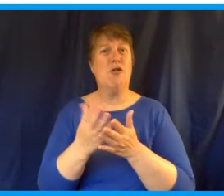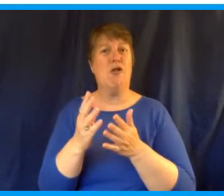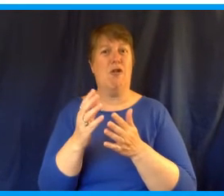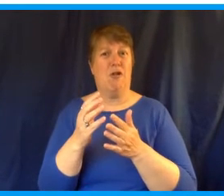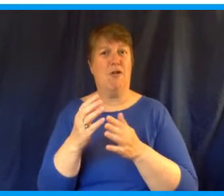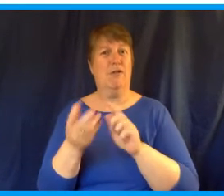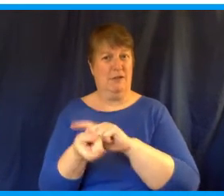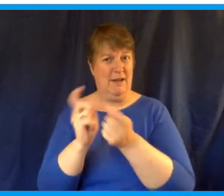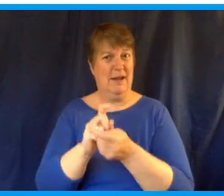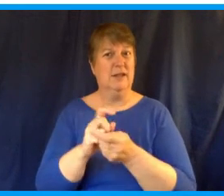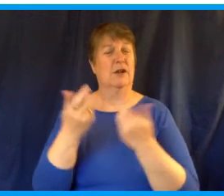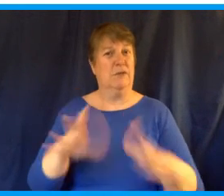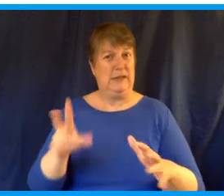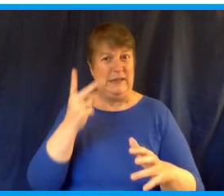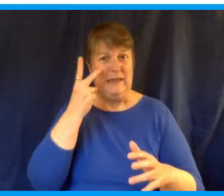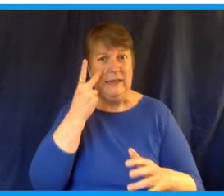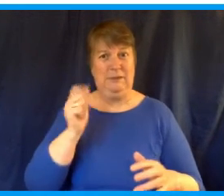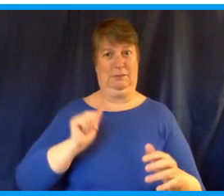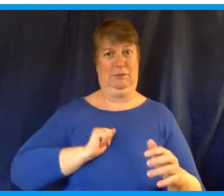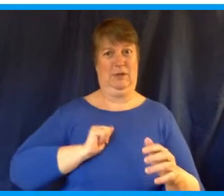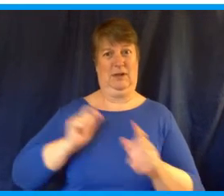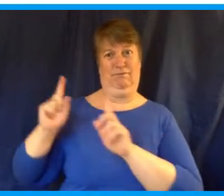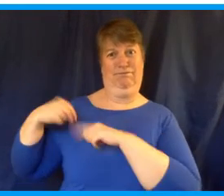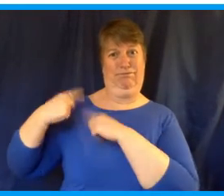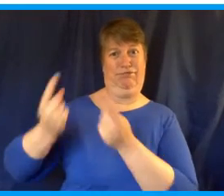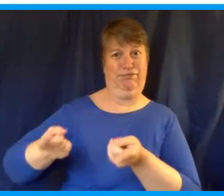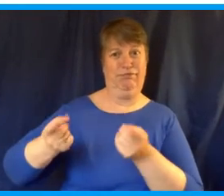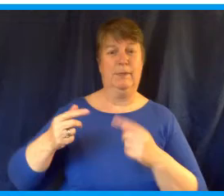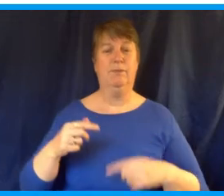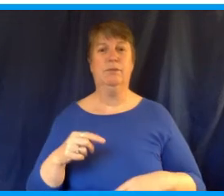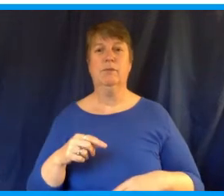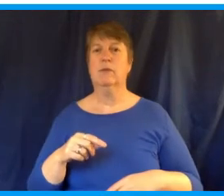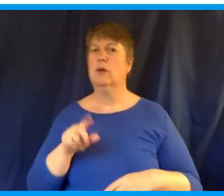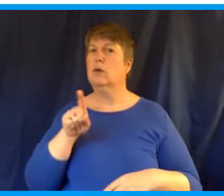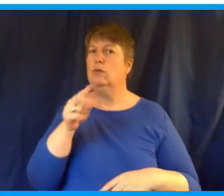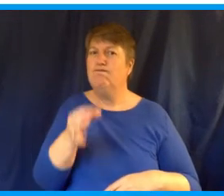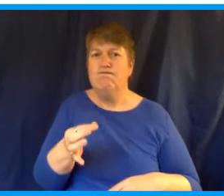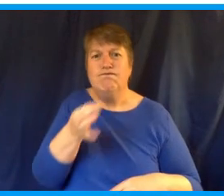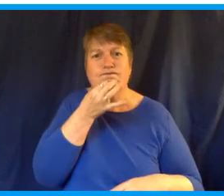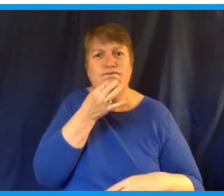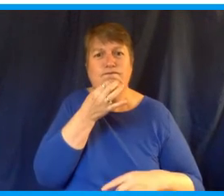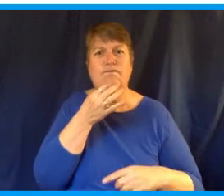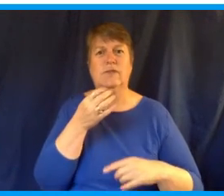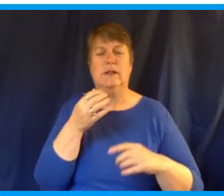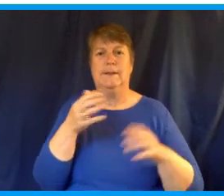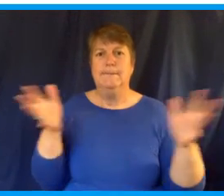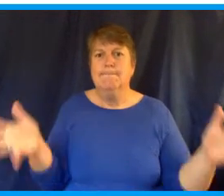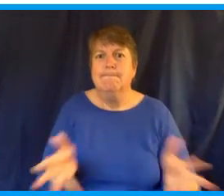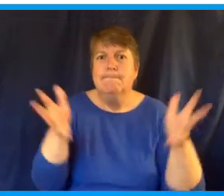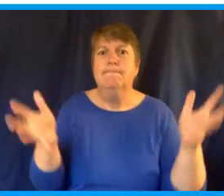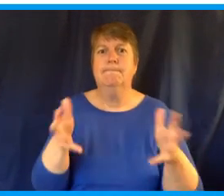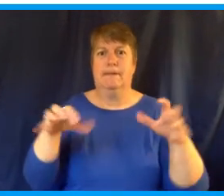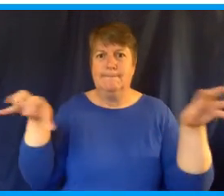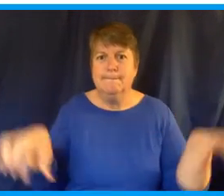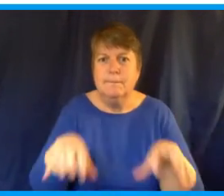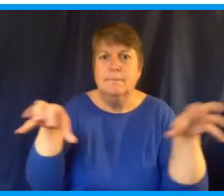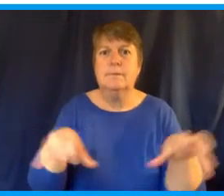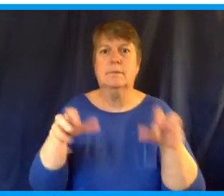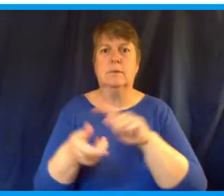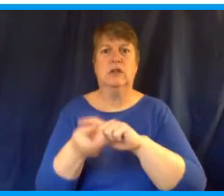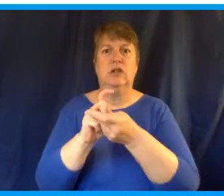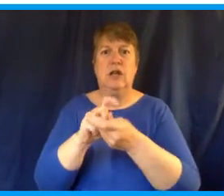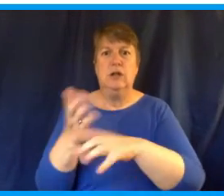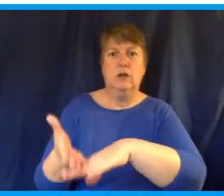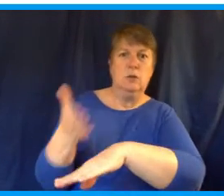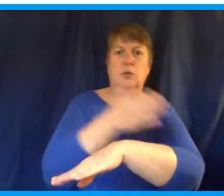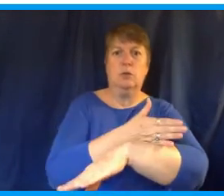my time in public life. You guys are second to none. And it's going to be critical over these next